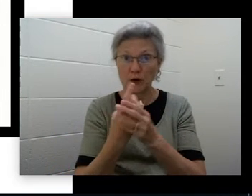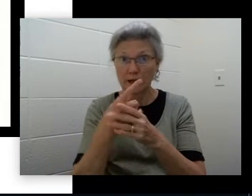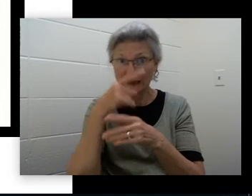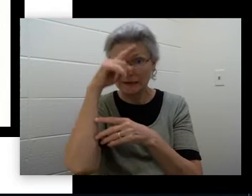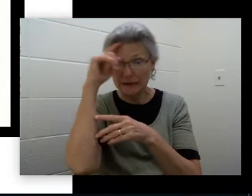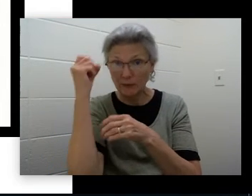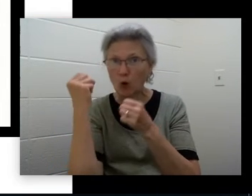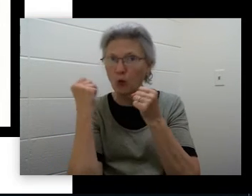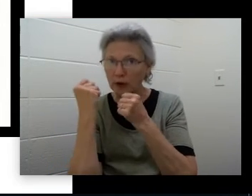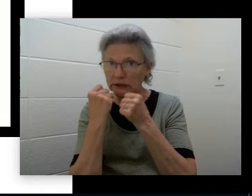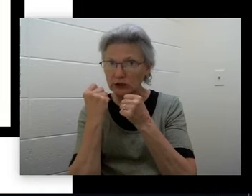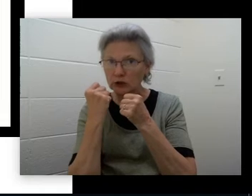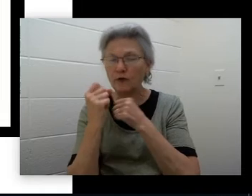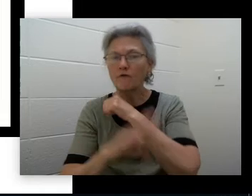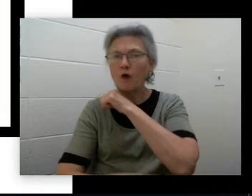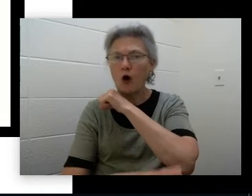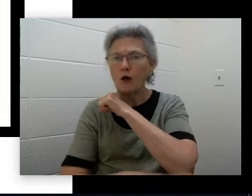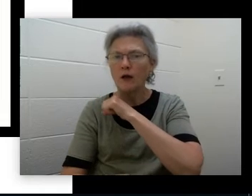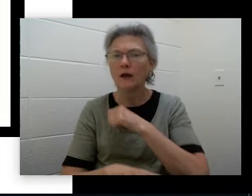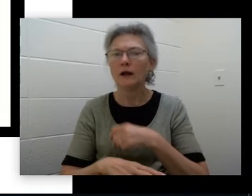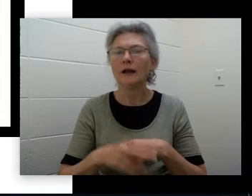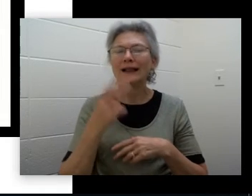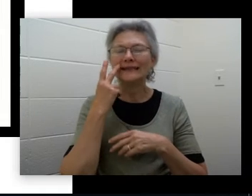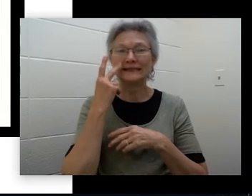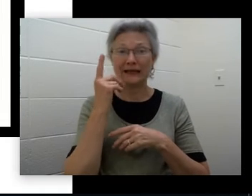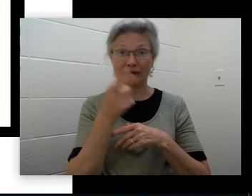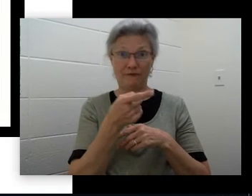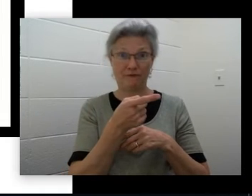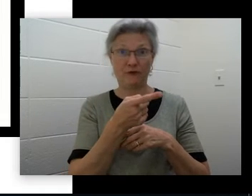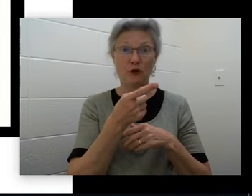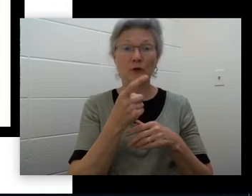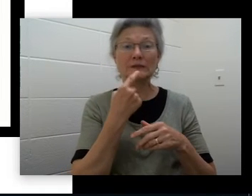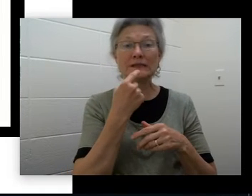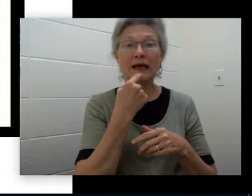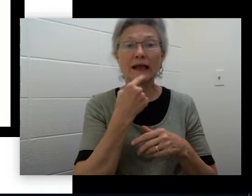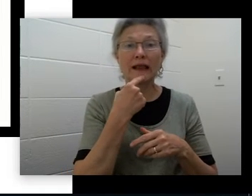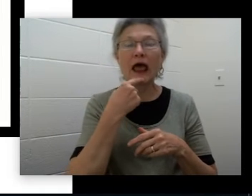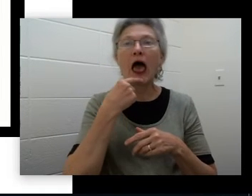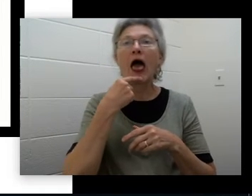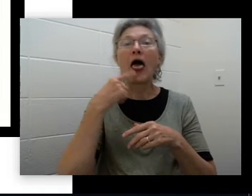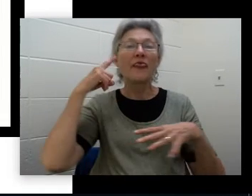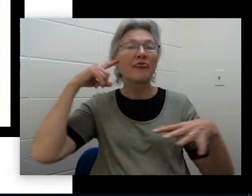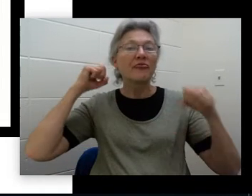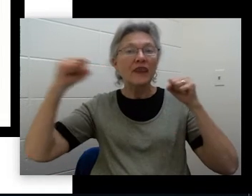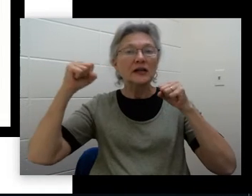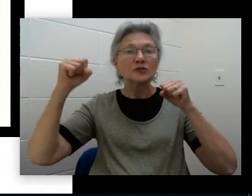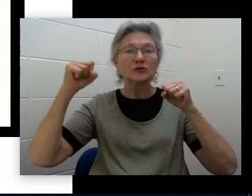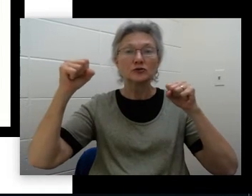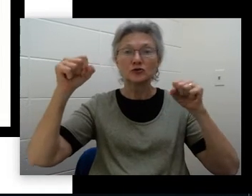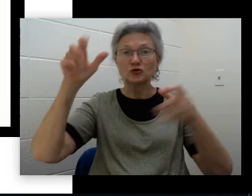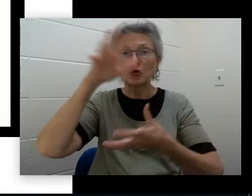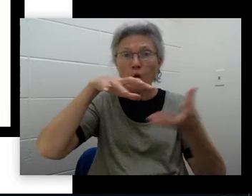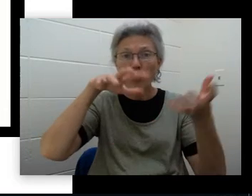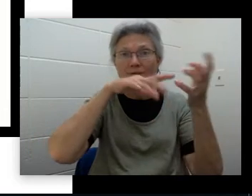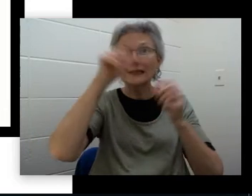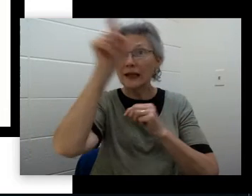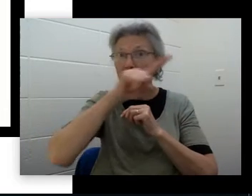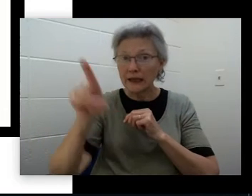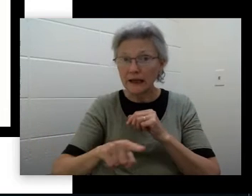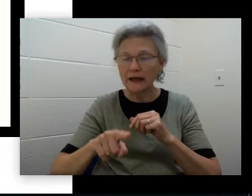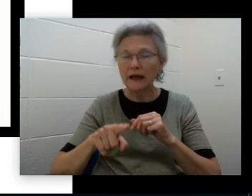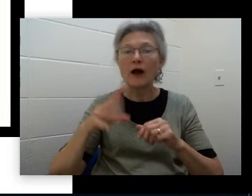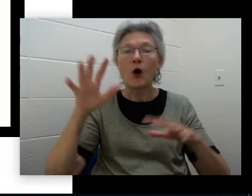Let's see what severe weather you came up with. Give yourself a thumbs up if you came up with thunderstorms and lightning or flooding